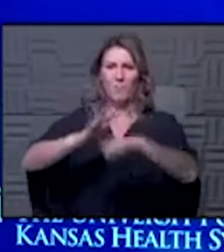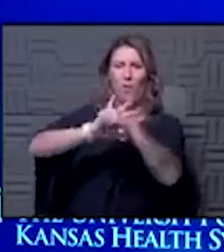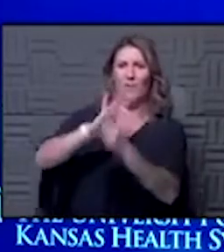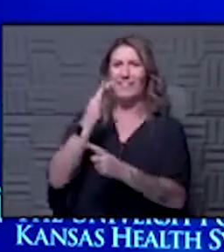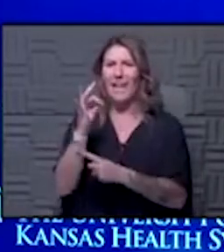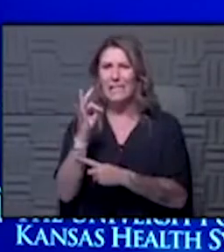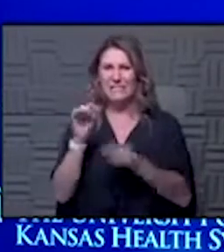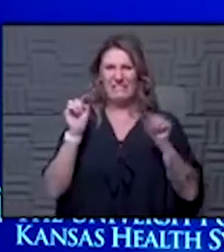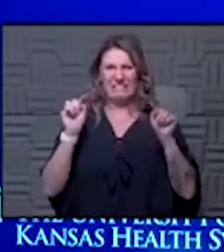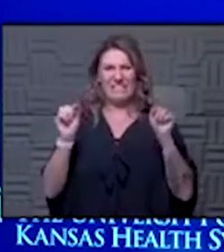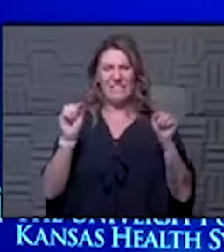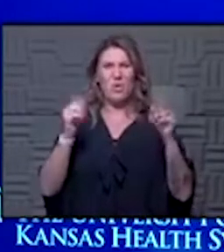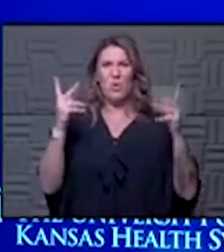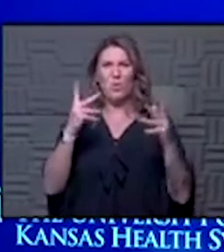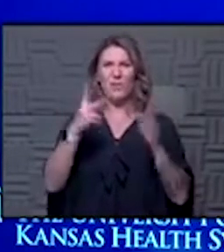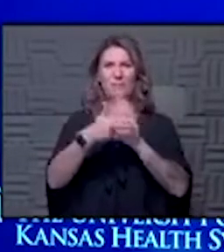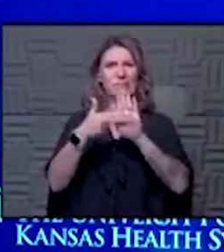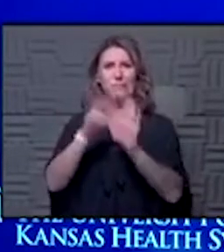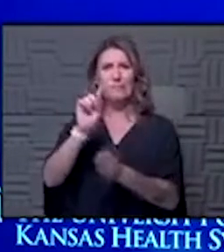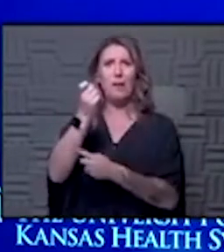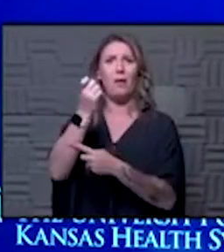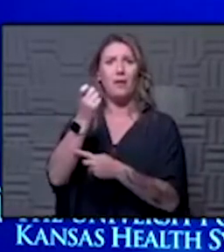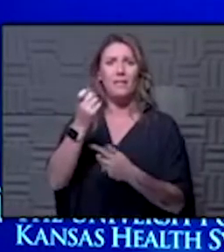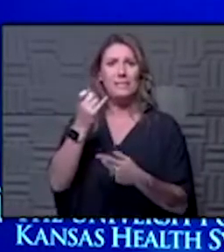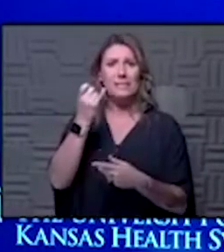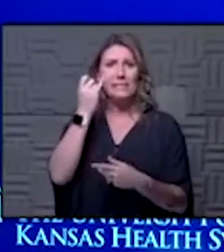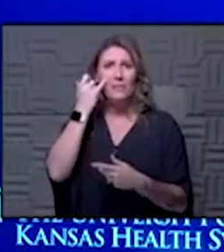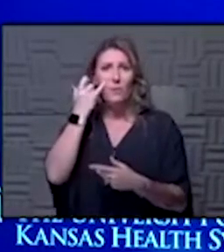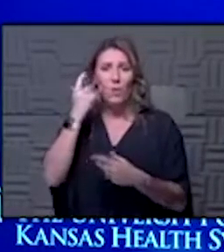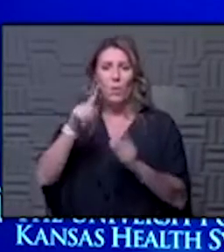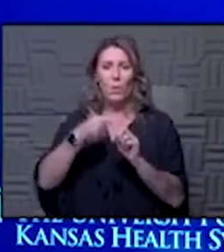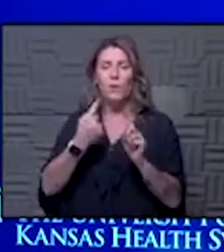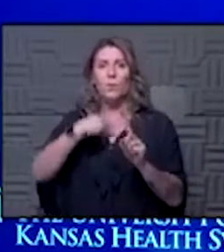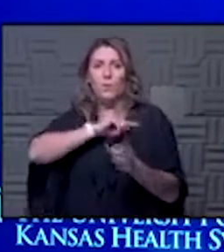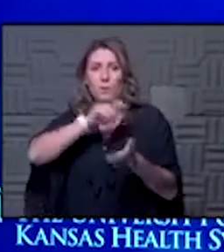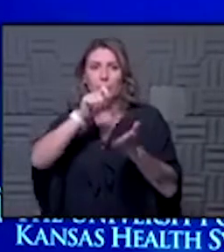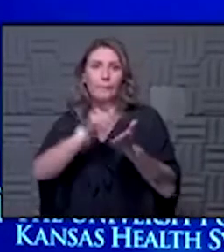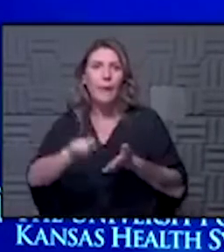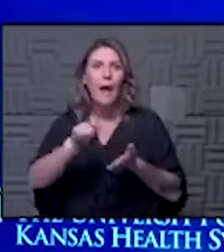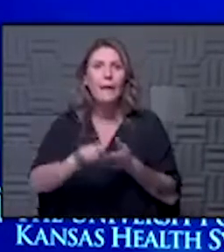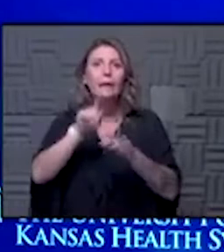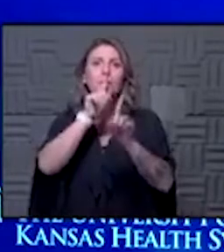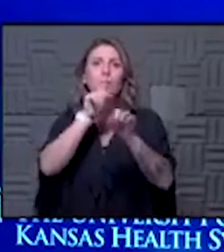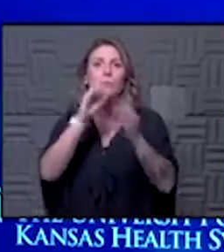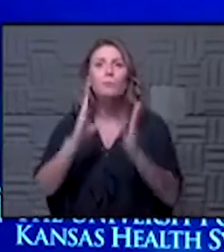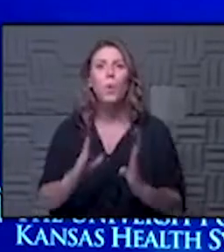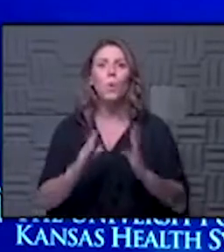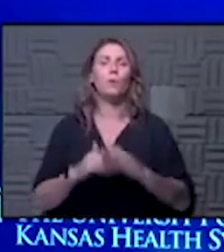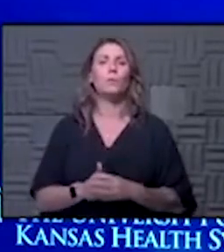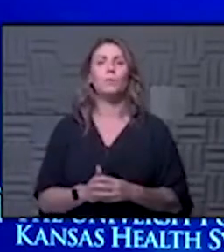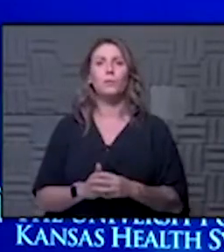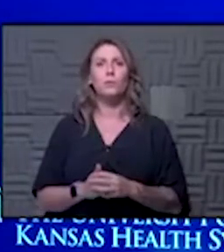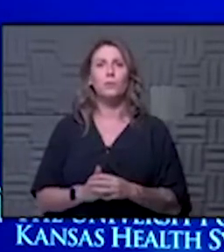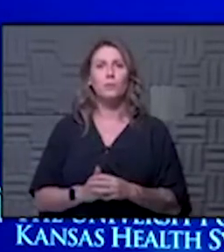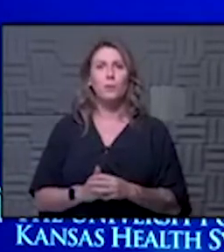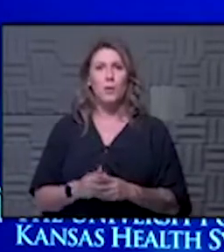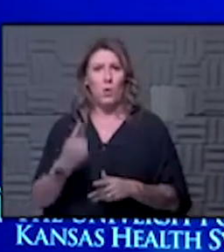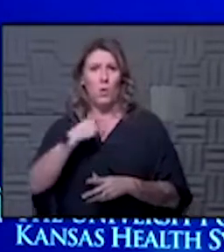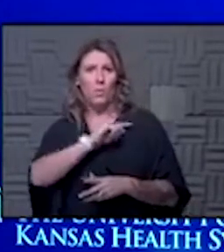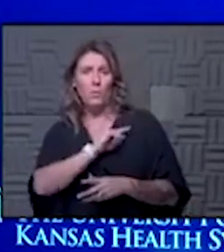how is that determine what's the diagnosis she's wondering if in when we're writing as reporters are we